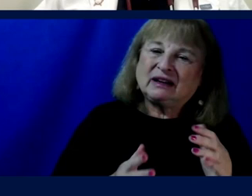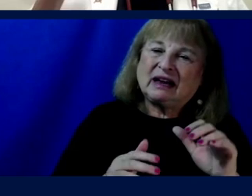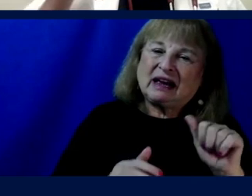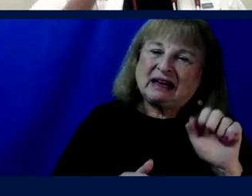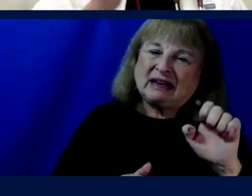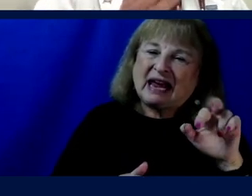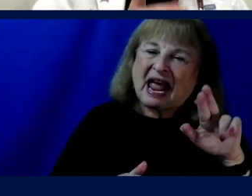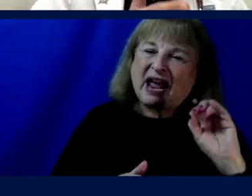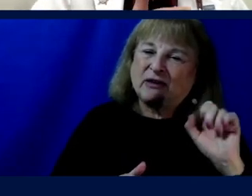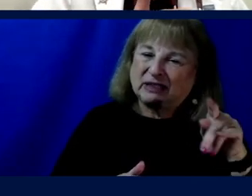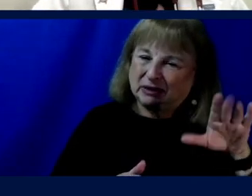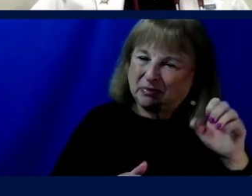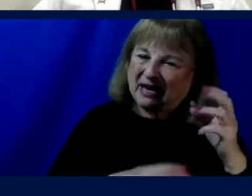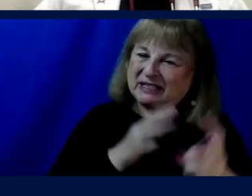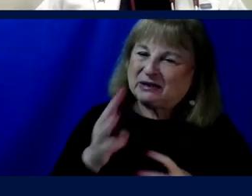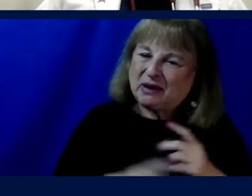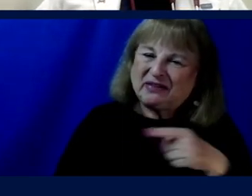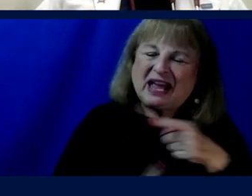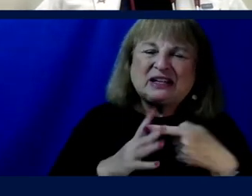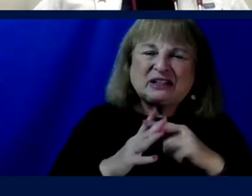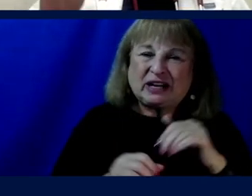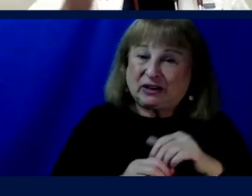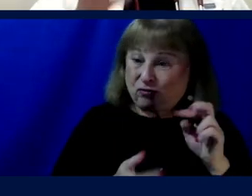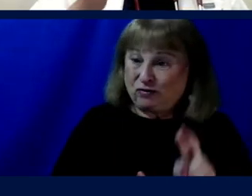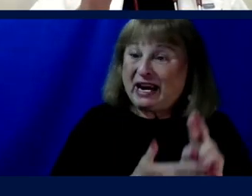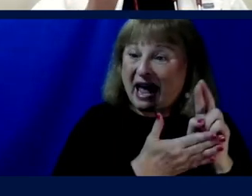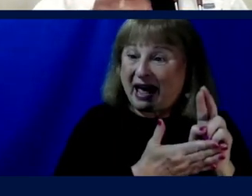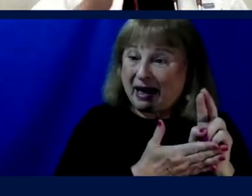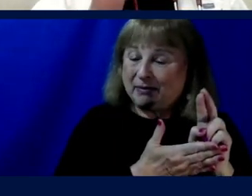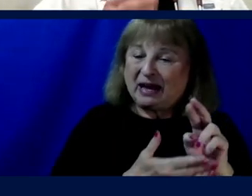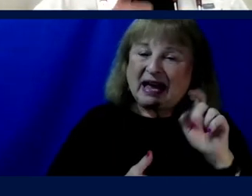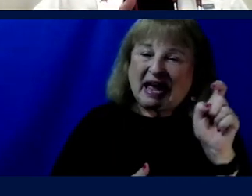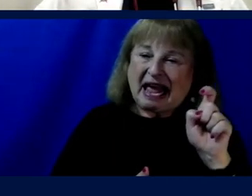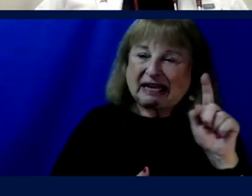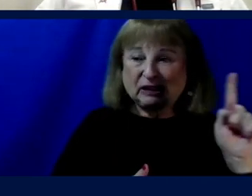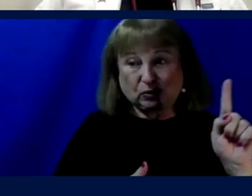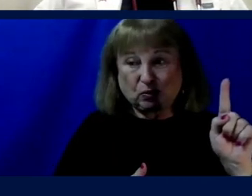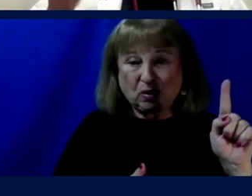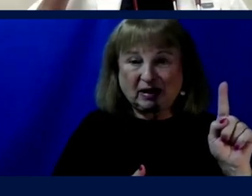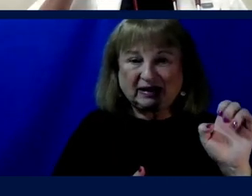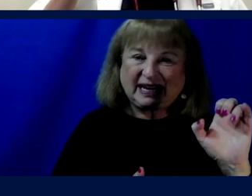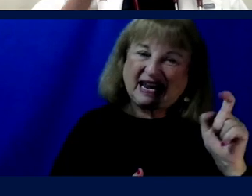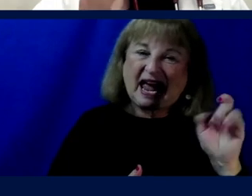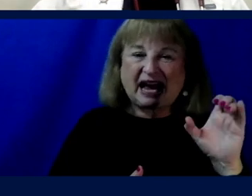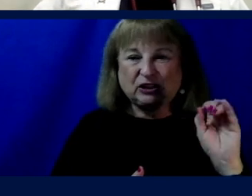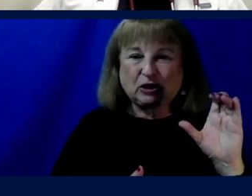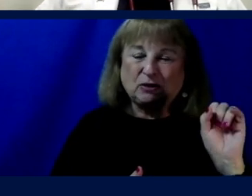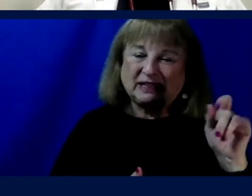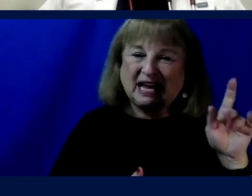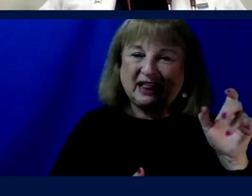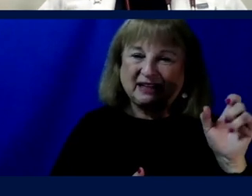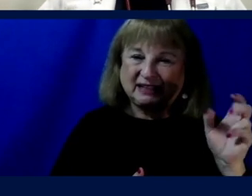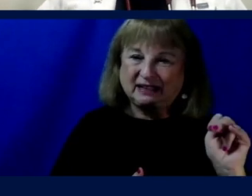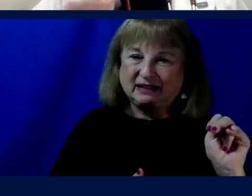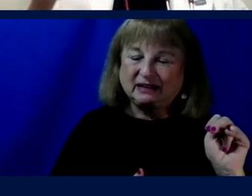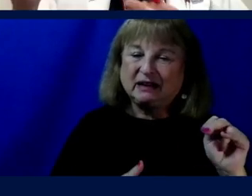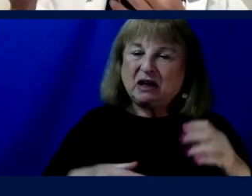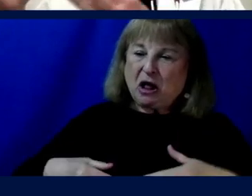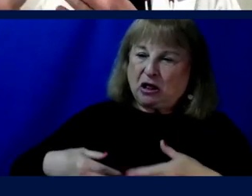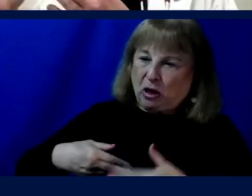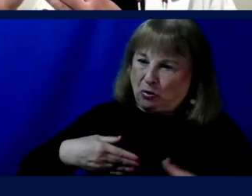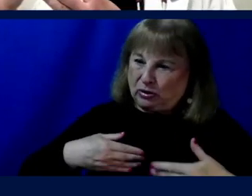aerospace world. They all started in the rehab. The X-1 wearable exoskeleton is a lower extremity robot.